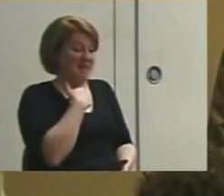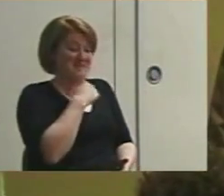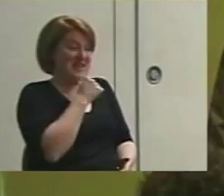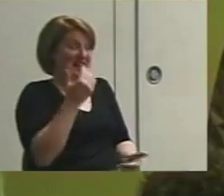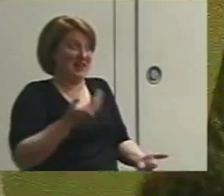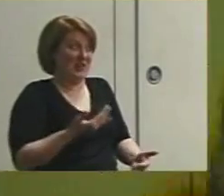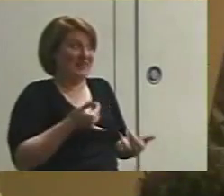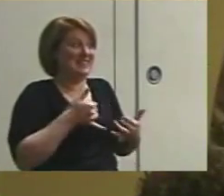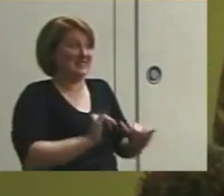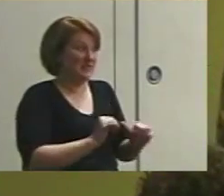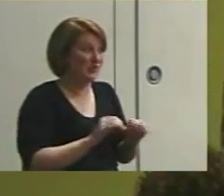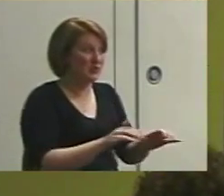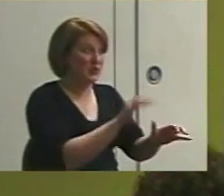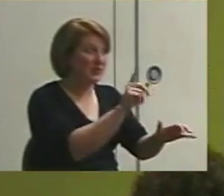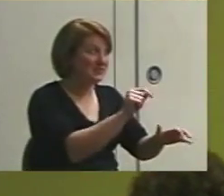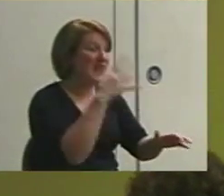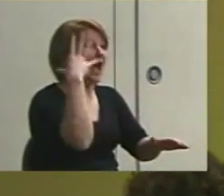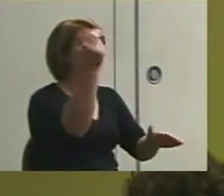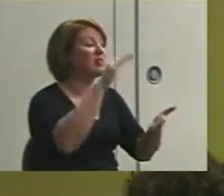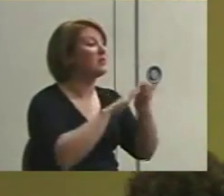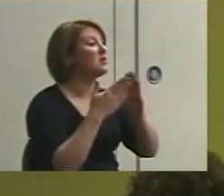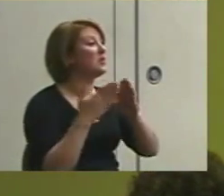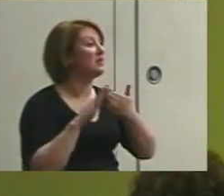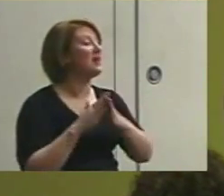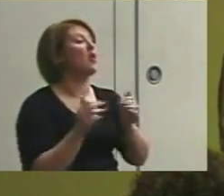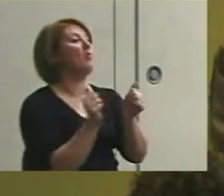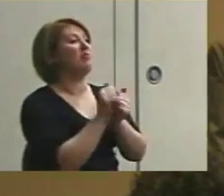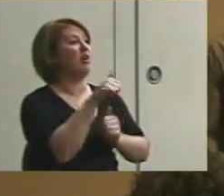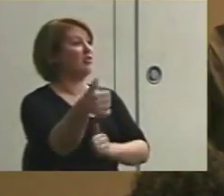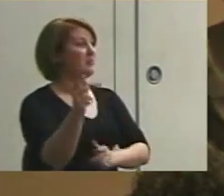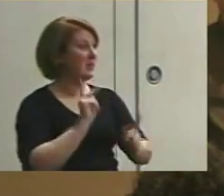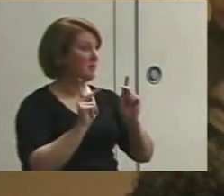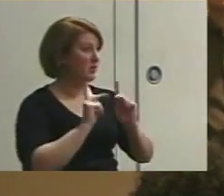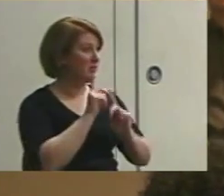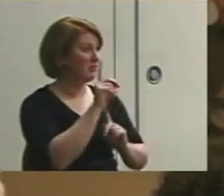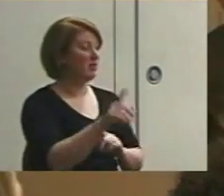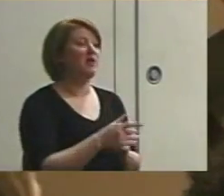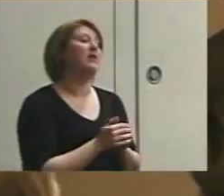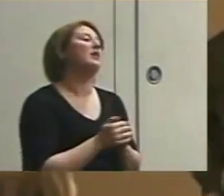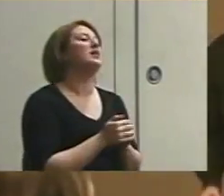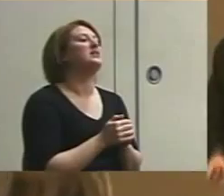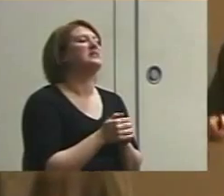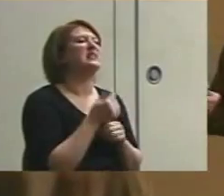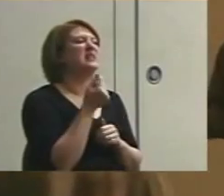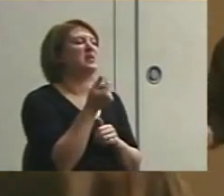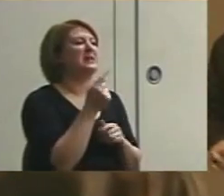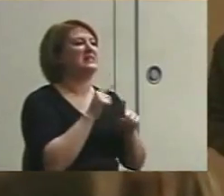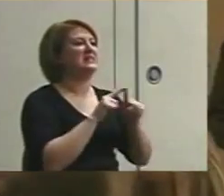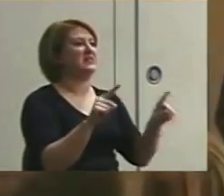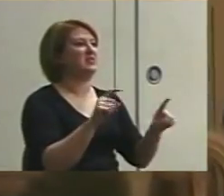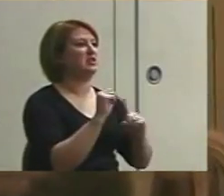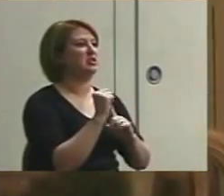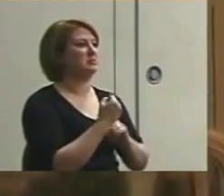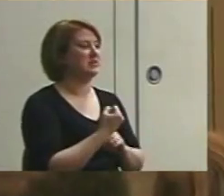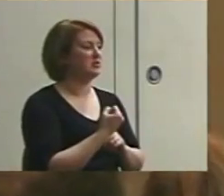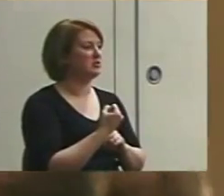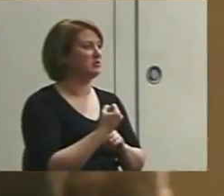Could they do it out in the community? Could they do it with other people? Could they do it with slightly different circumstances?